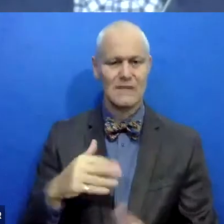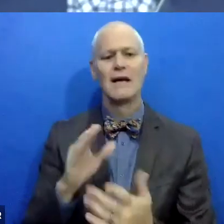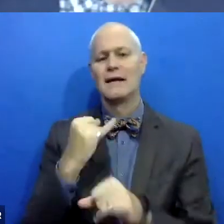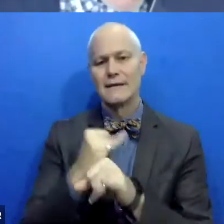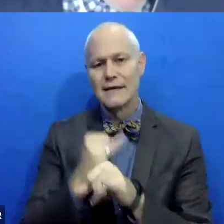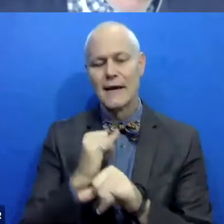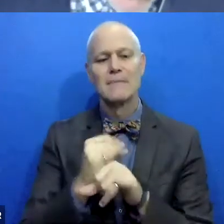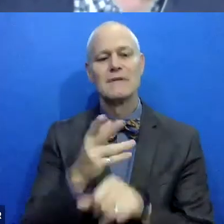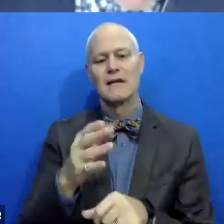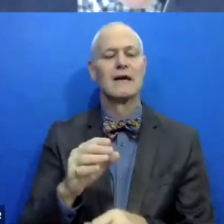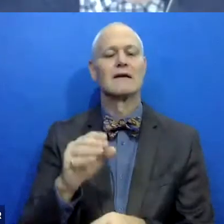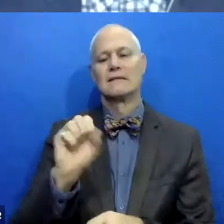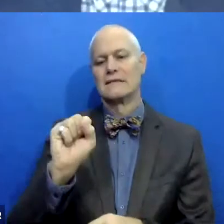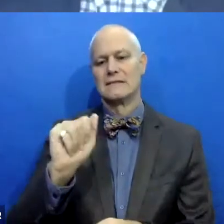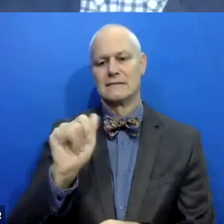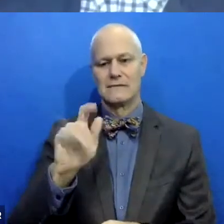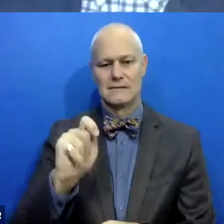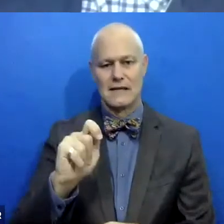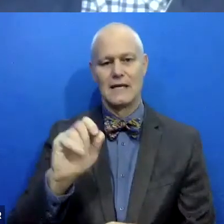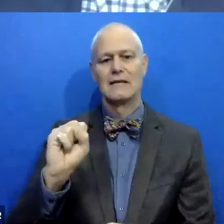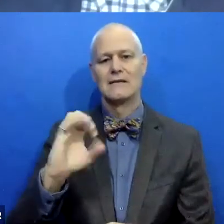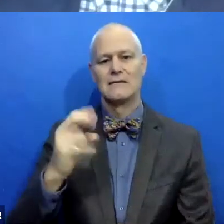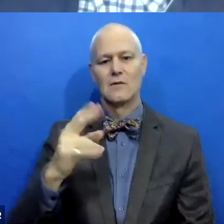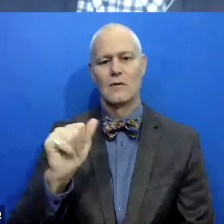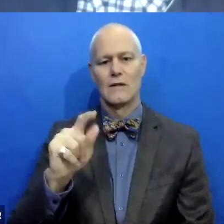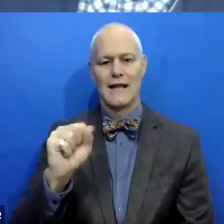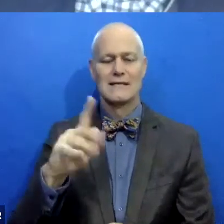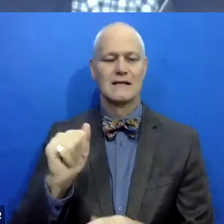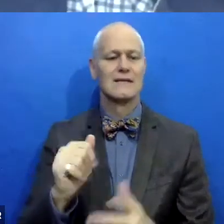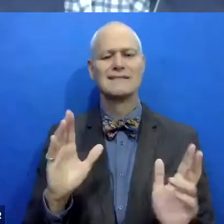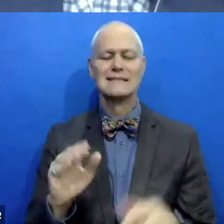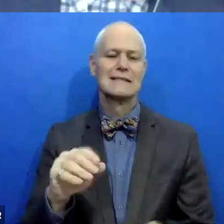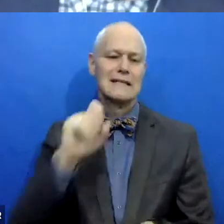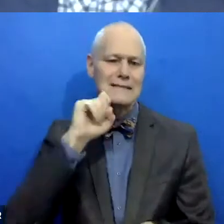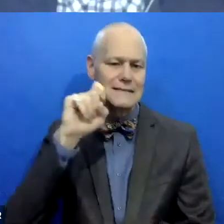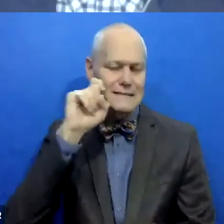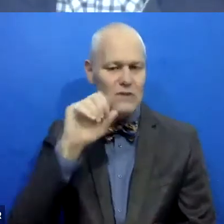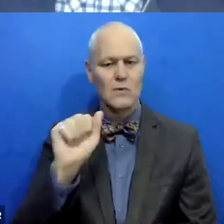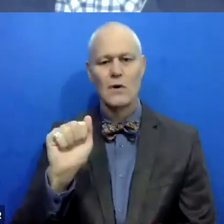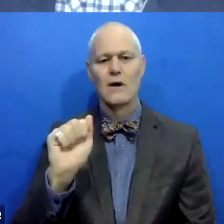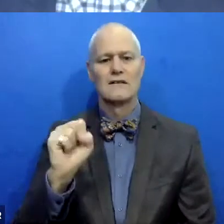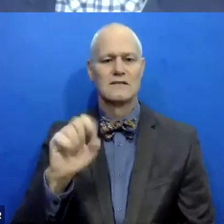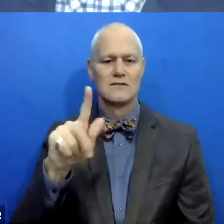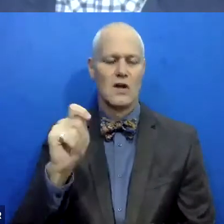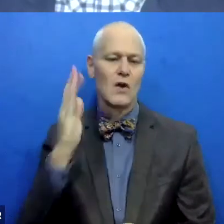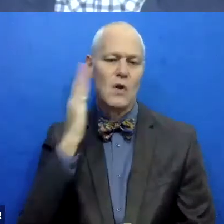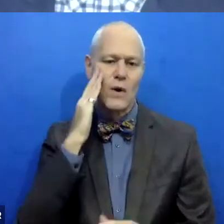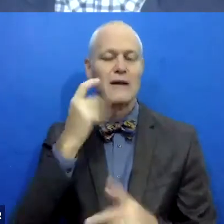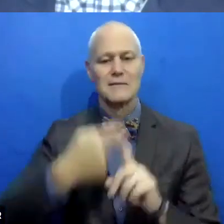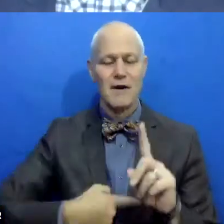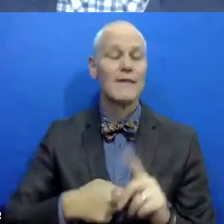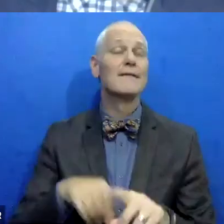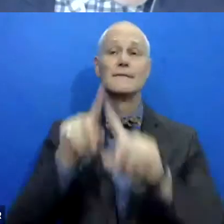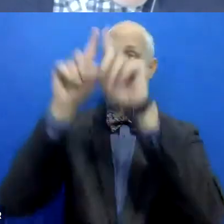Scholastica, it was during Sexual Assault Awareness Month, and I really stopped to look at one of the posters promoting some